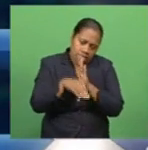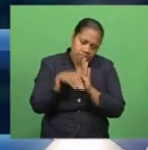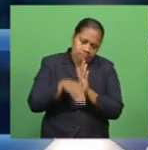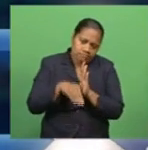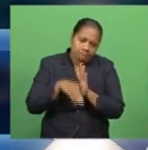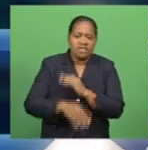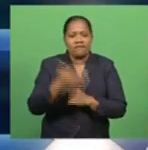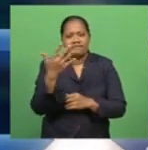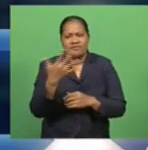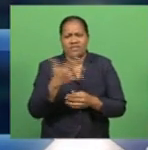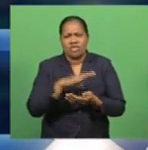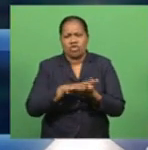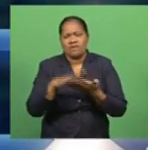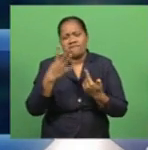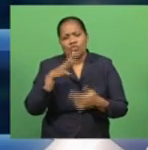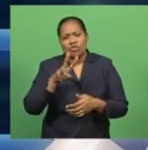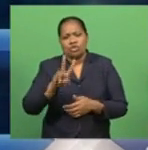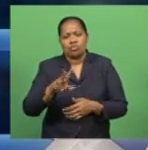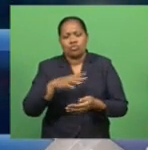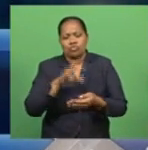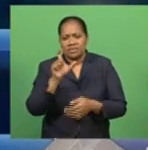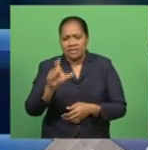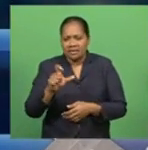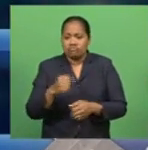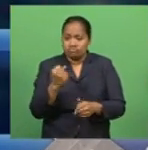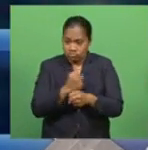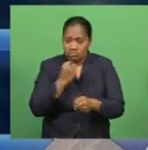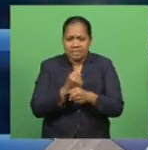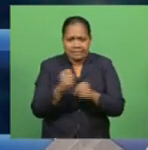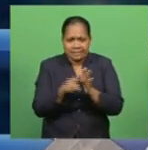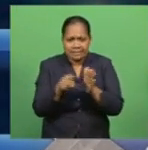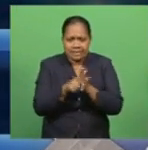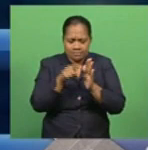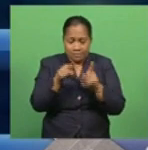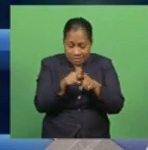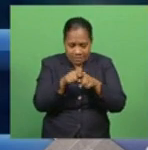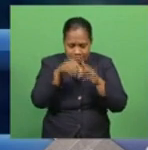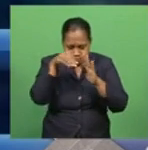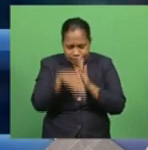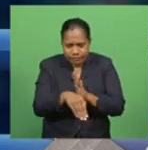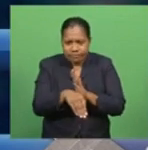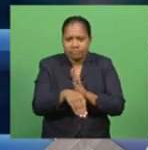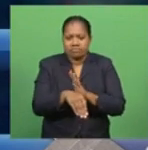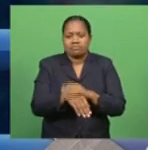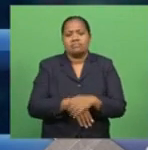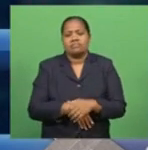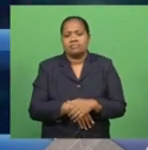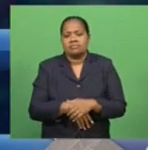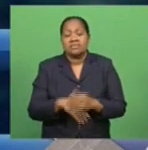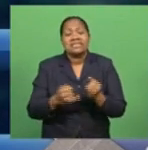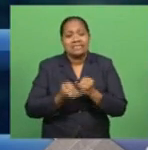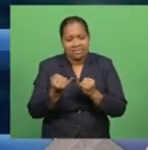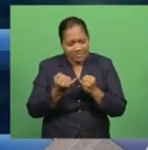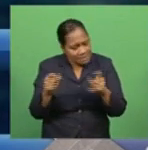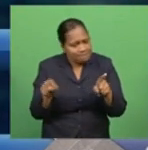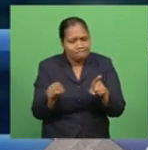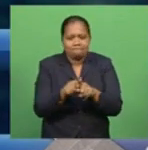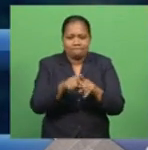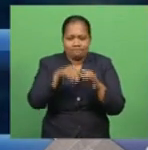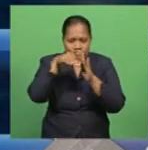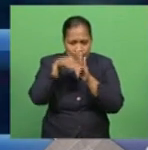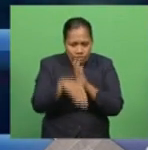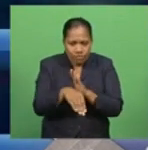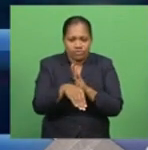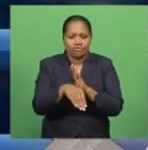$15.42 per barrel. Gold also dropped to 1,679 per ounce, while silver was down to $15